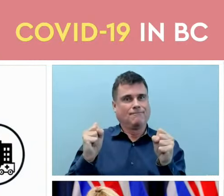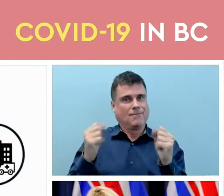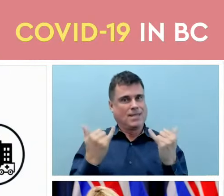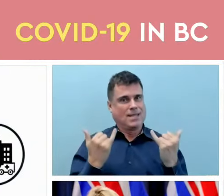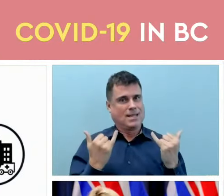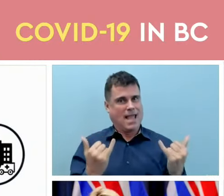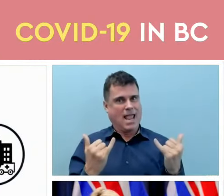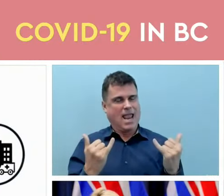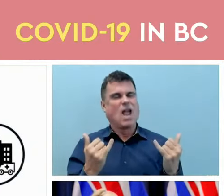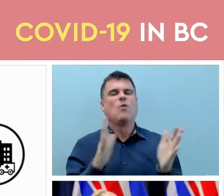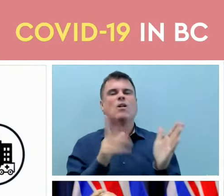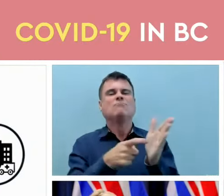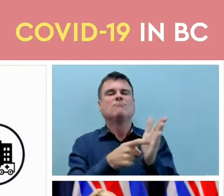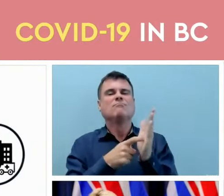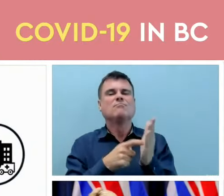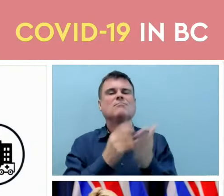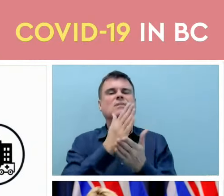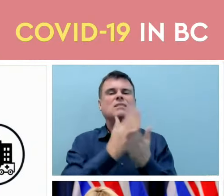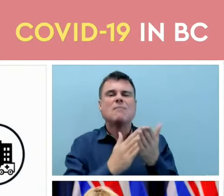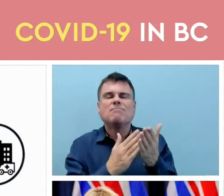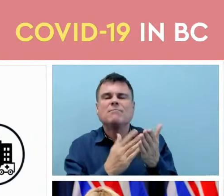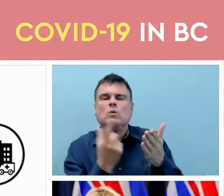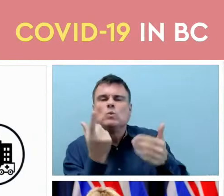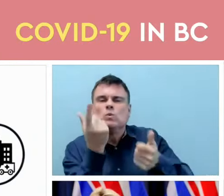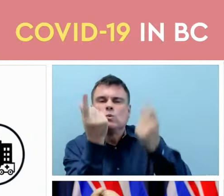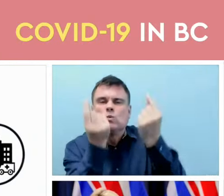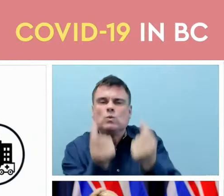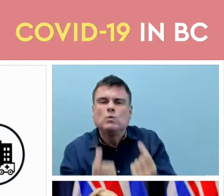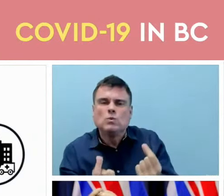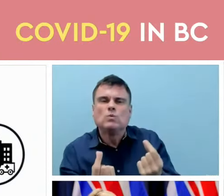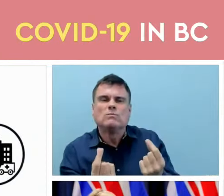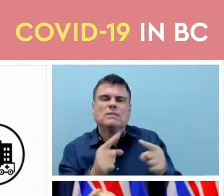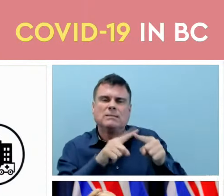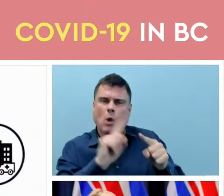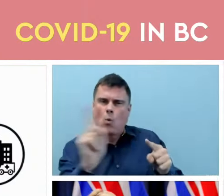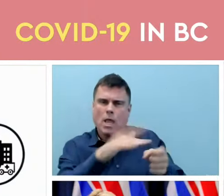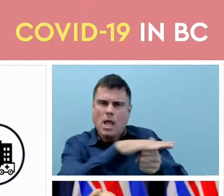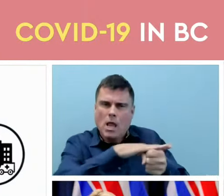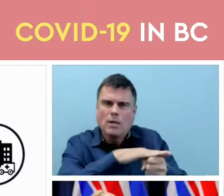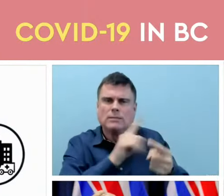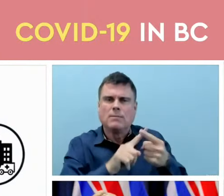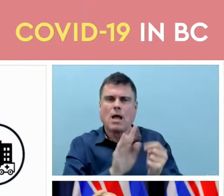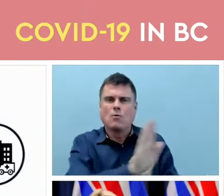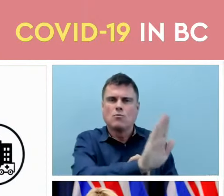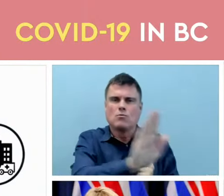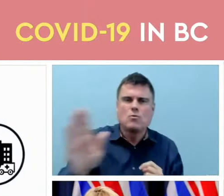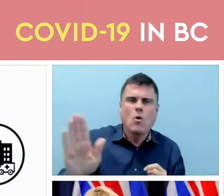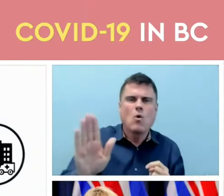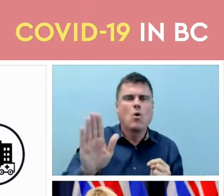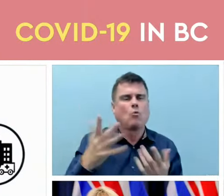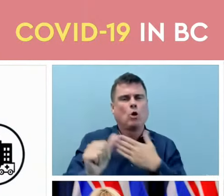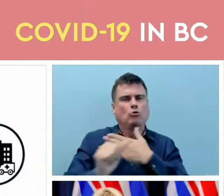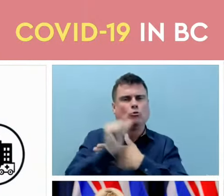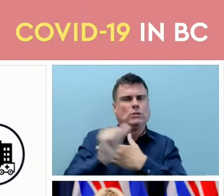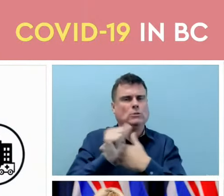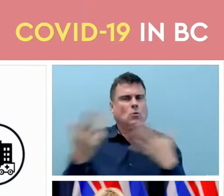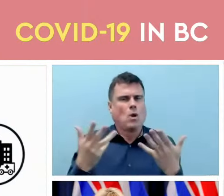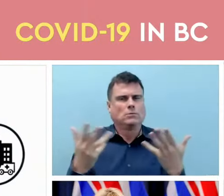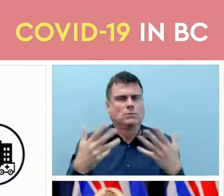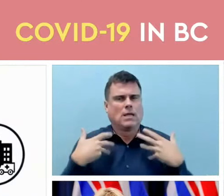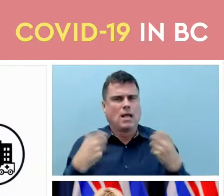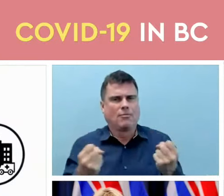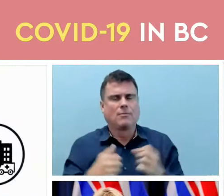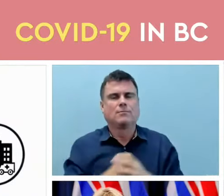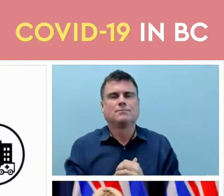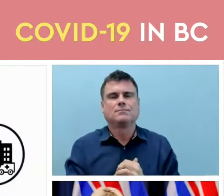on the situation that we're in, depending on our risk at each time. And on top of the very